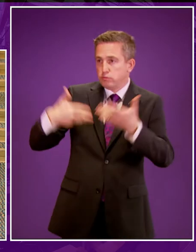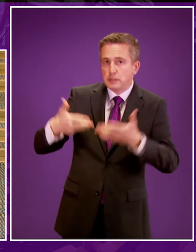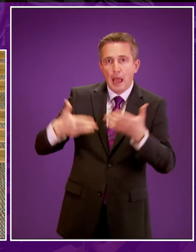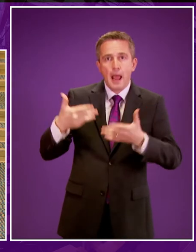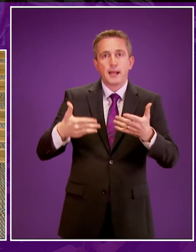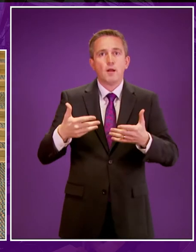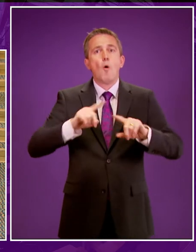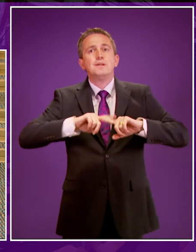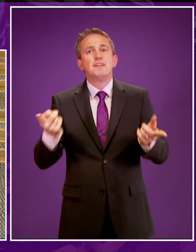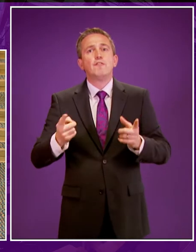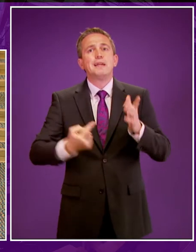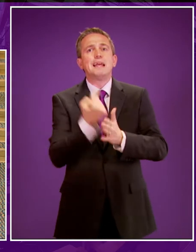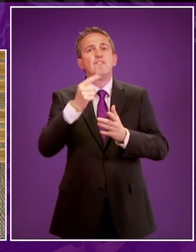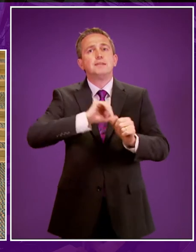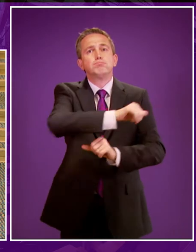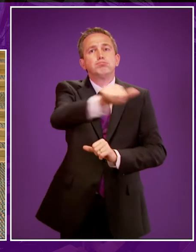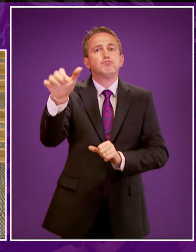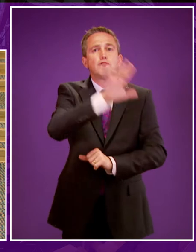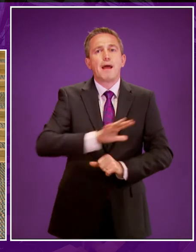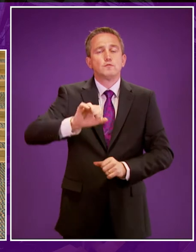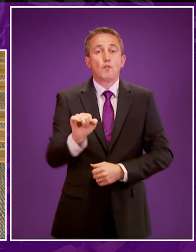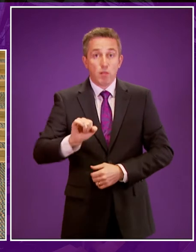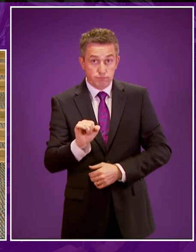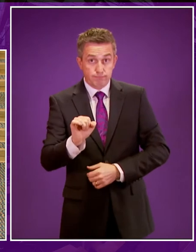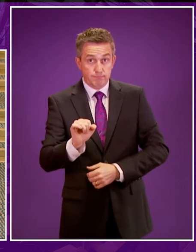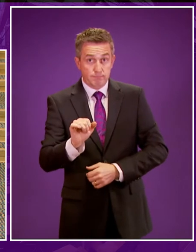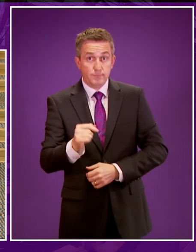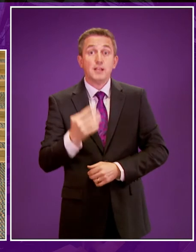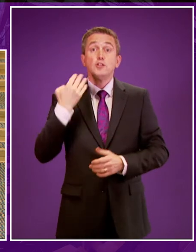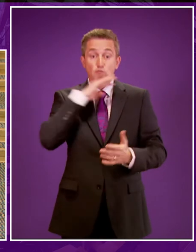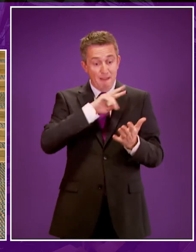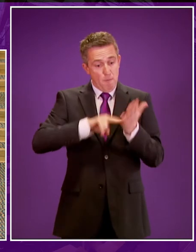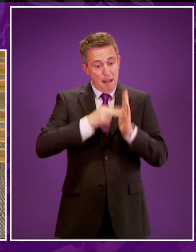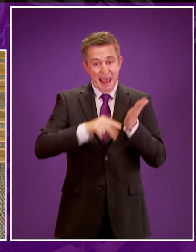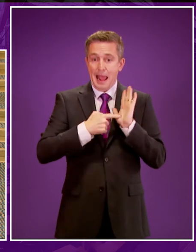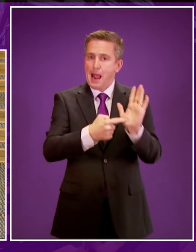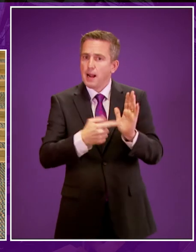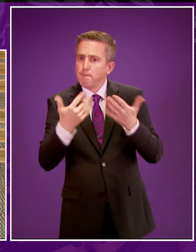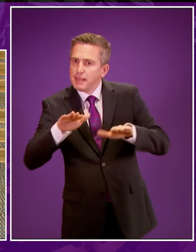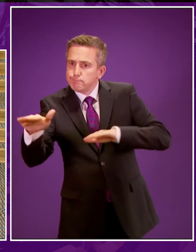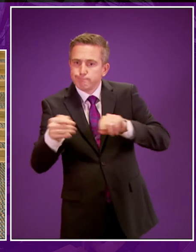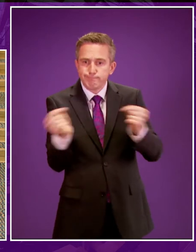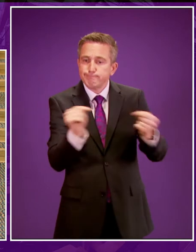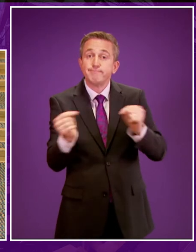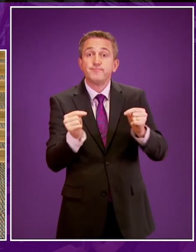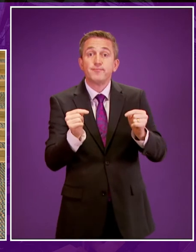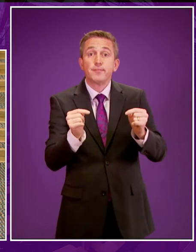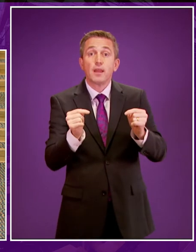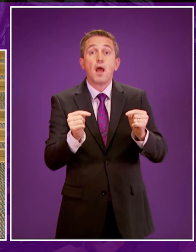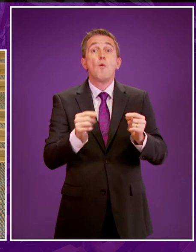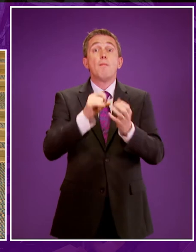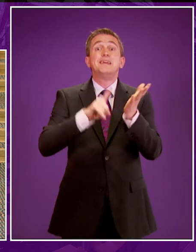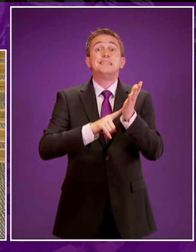one of nearly a hundred events across the country. When we debated the draft plan, and indeed when we unanimously passed the